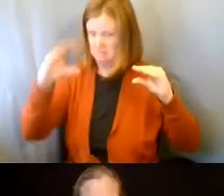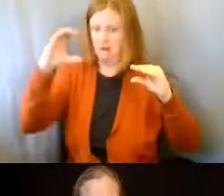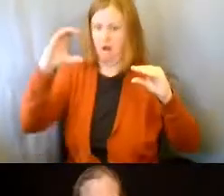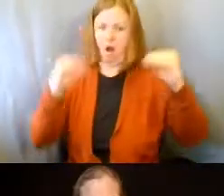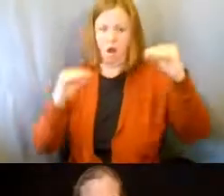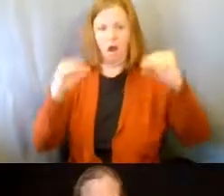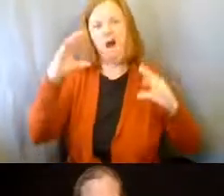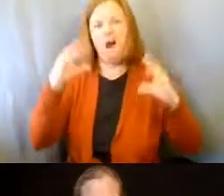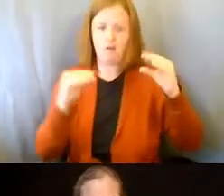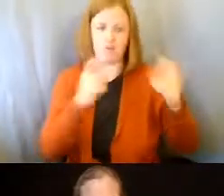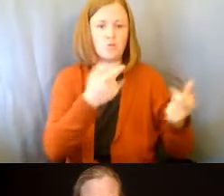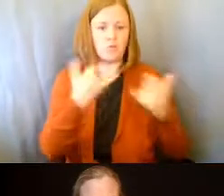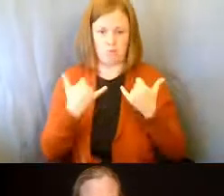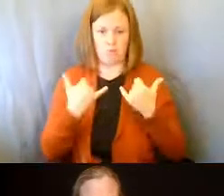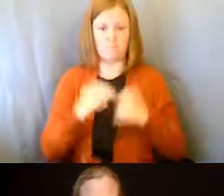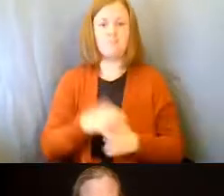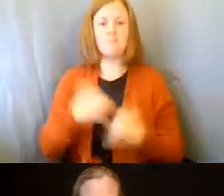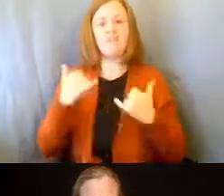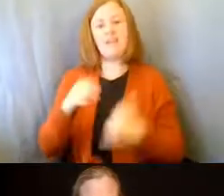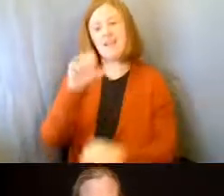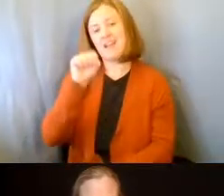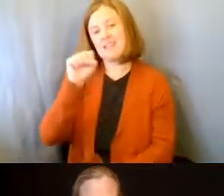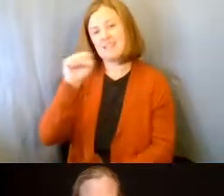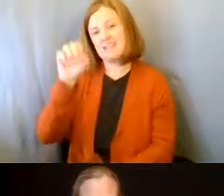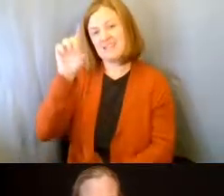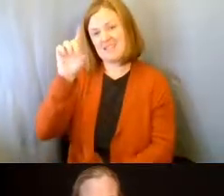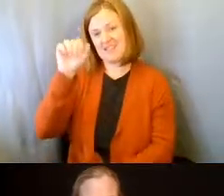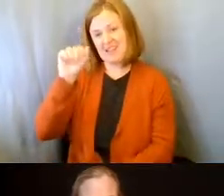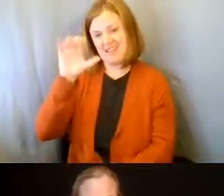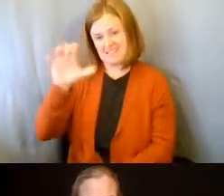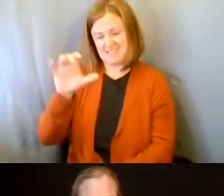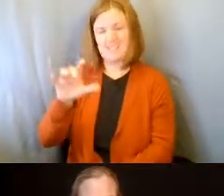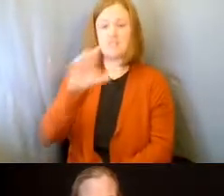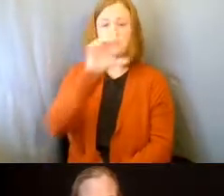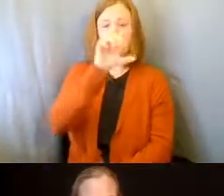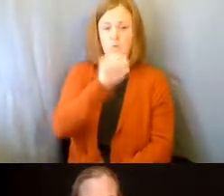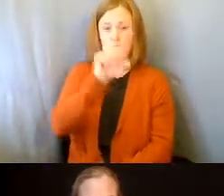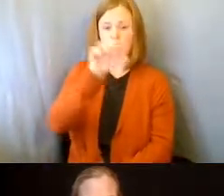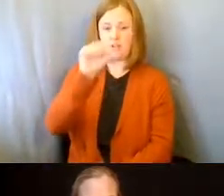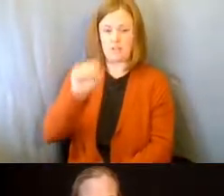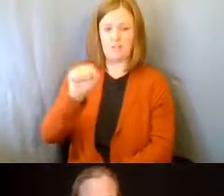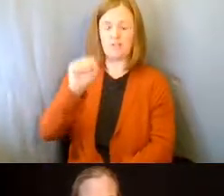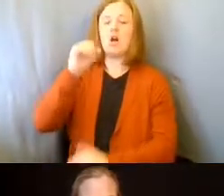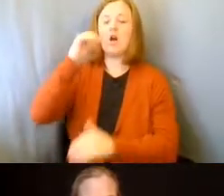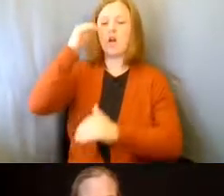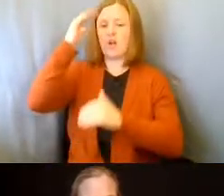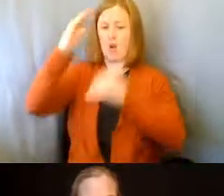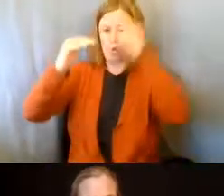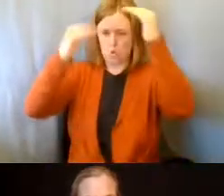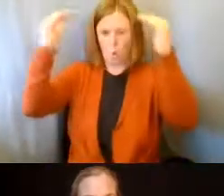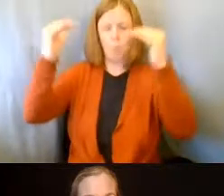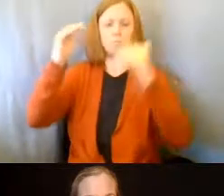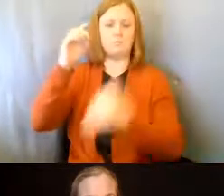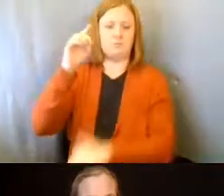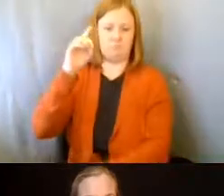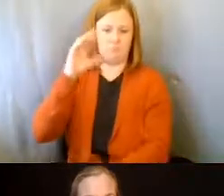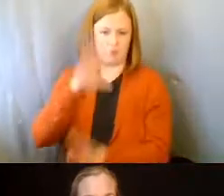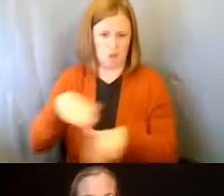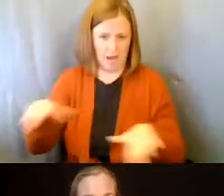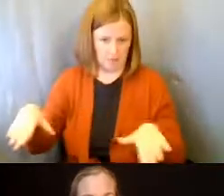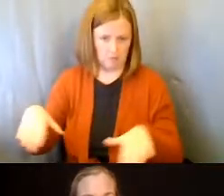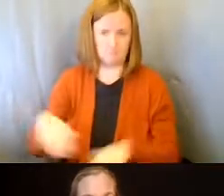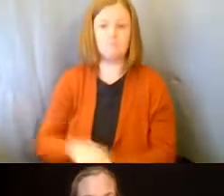And then there's SSBAC, which is Social Security Disabled Adult Child. So let's say